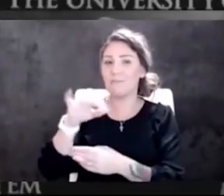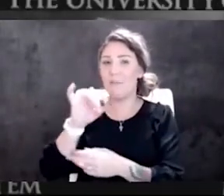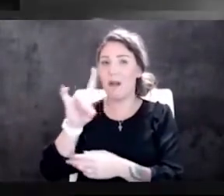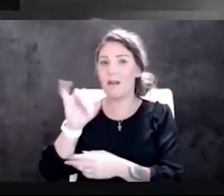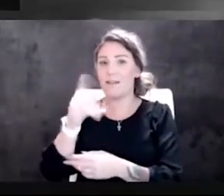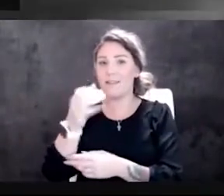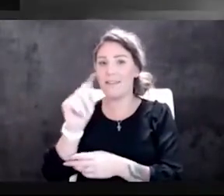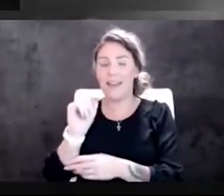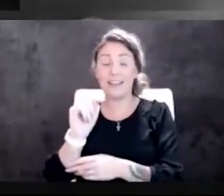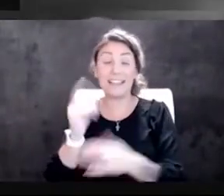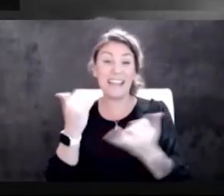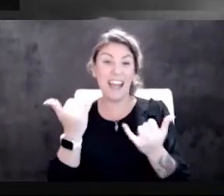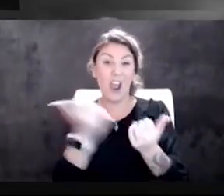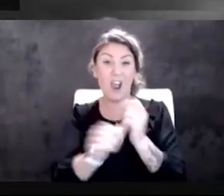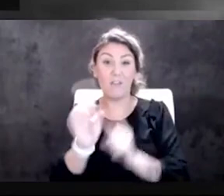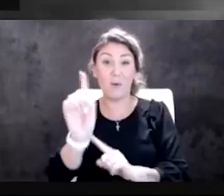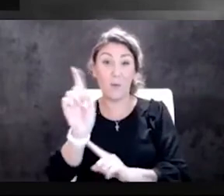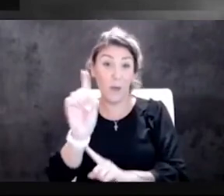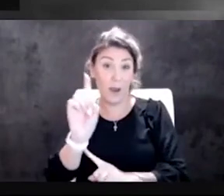podcasts are available.